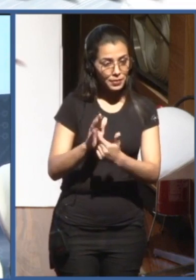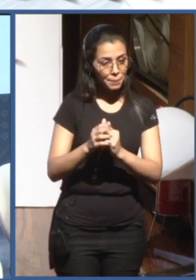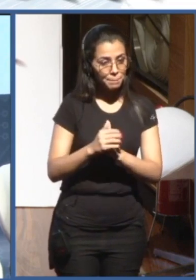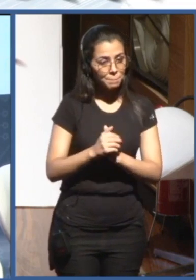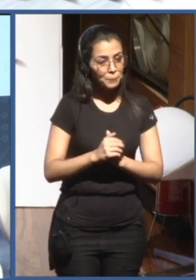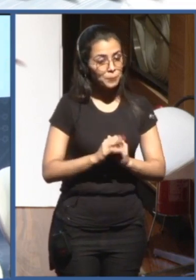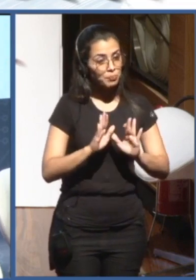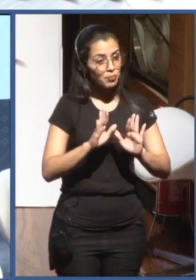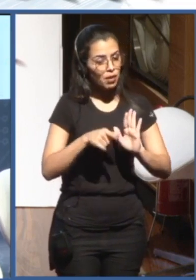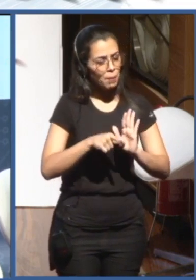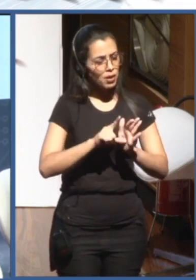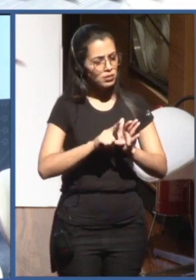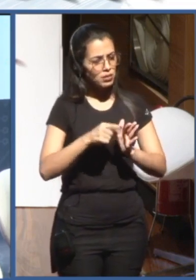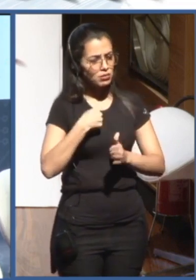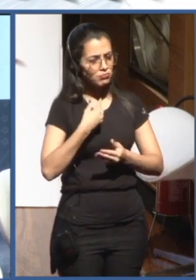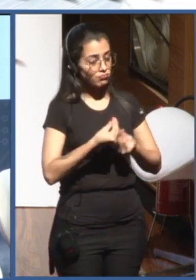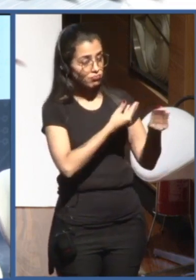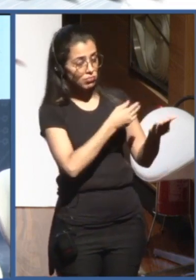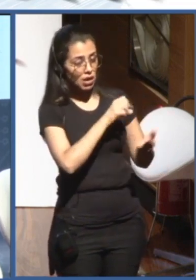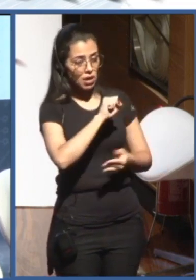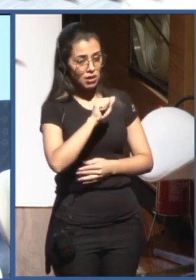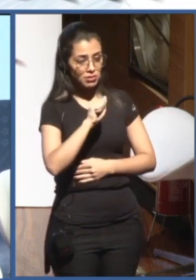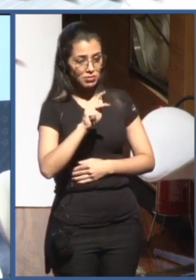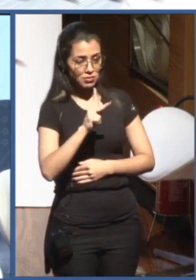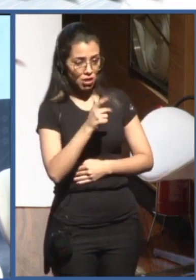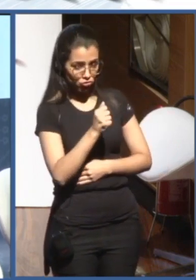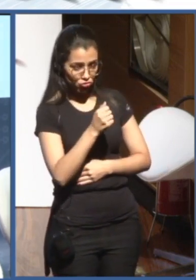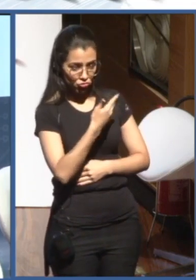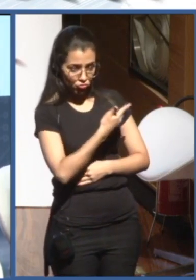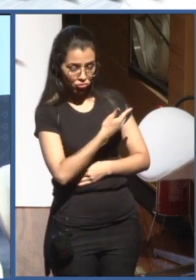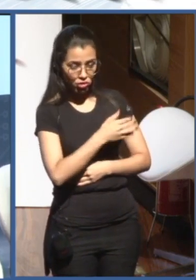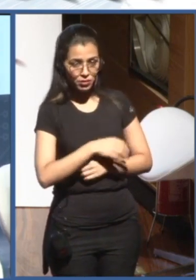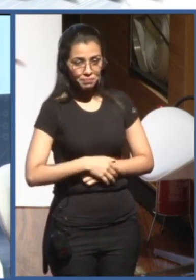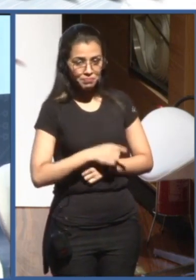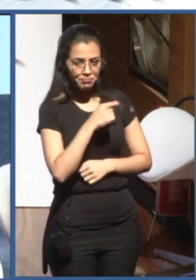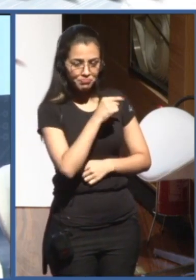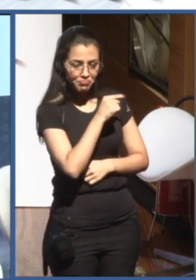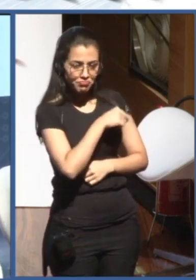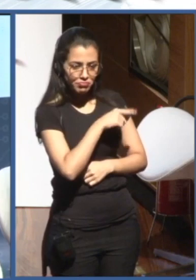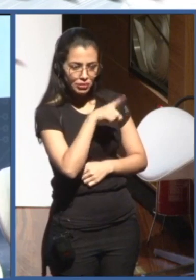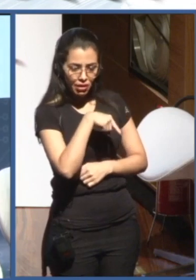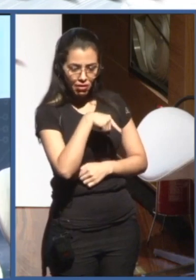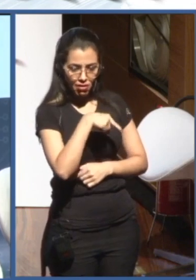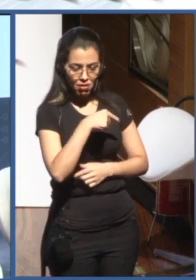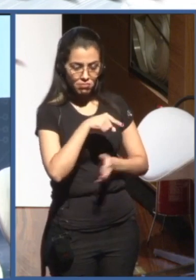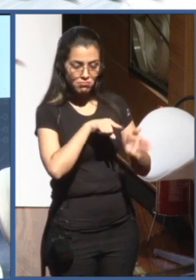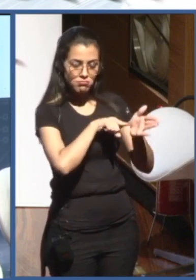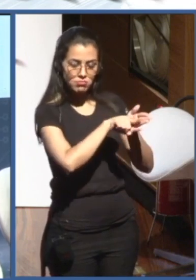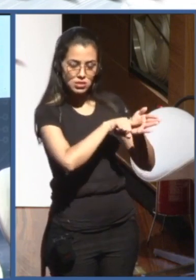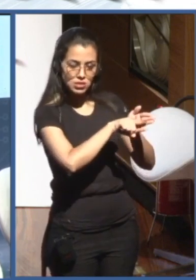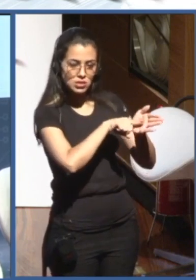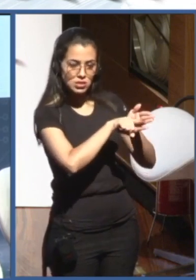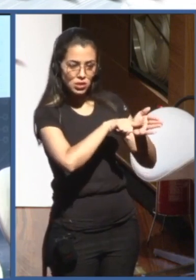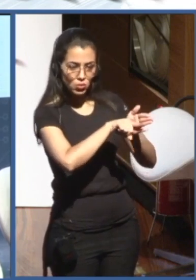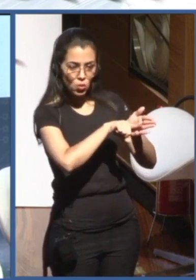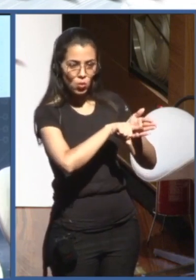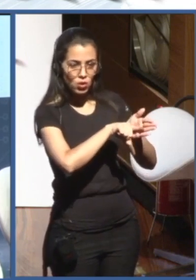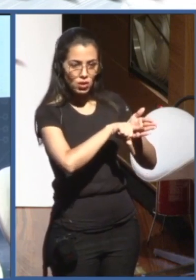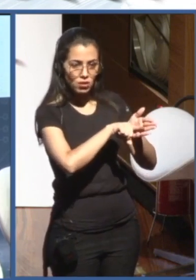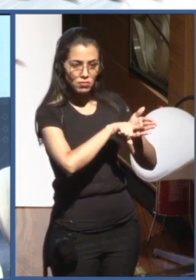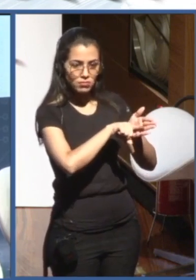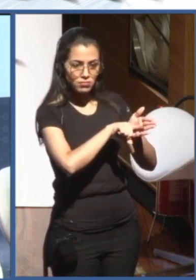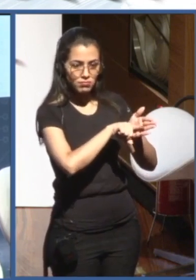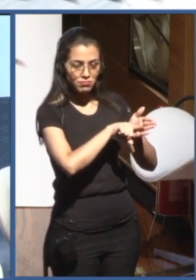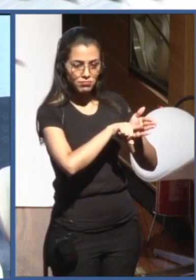first to Sasha Alanoca, AI Policy Researcher on Global Governance on AI Roadtable, AI Civic Forum.